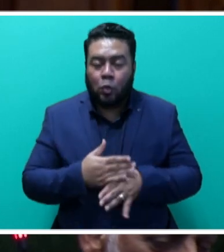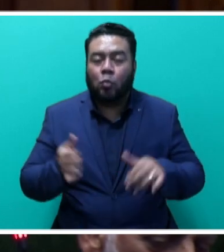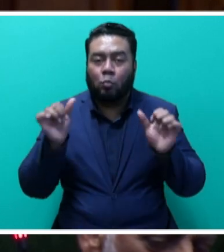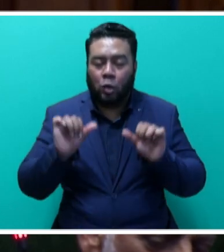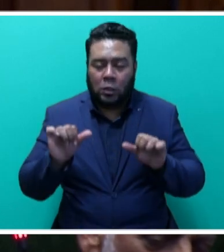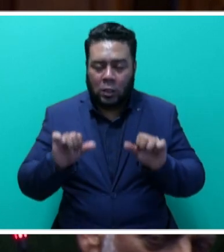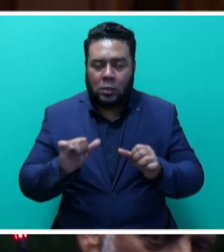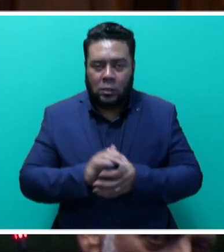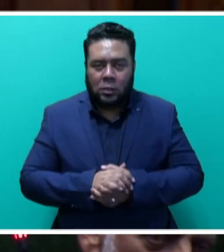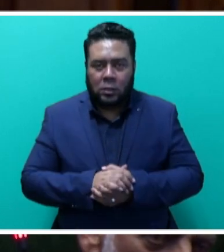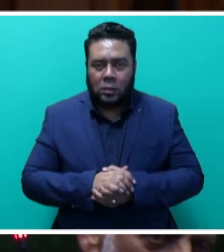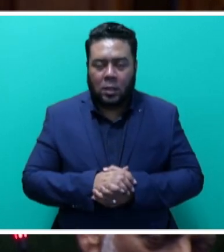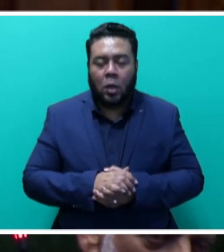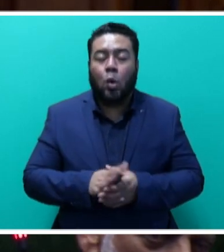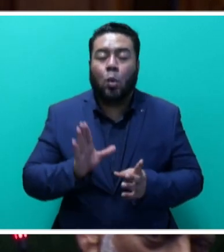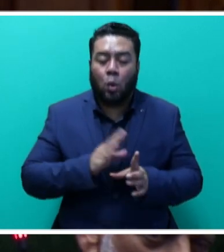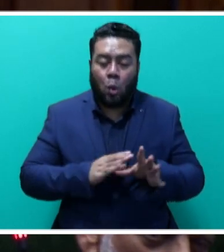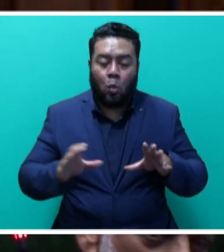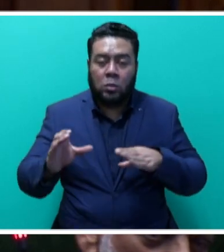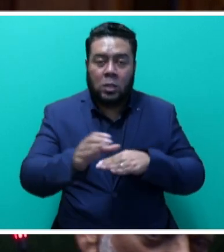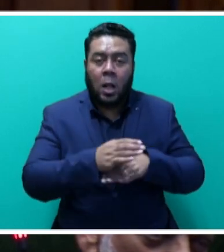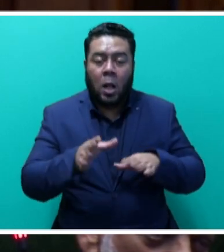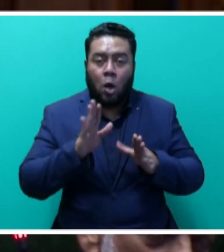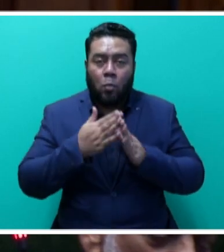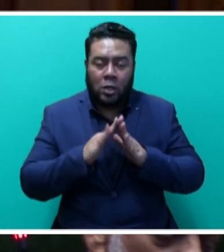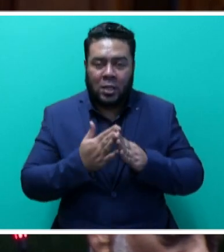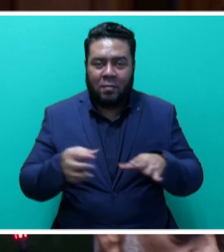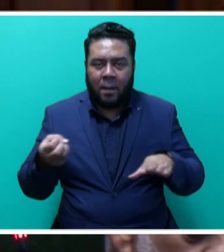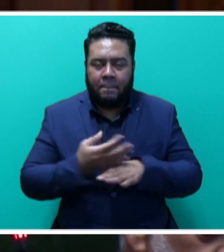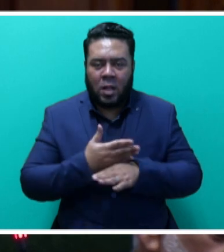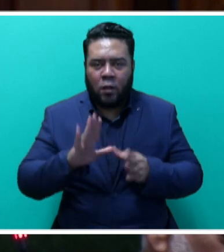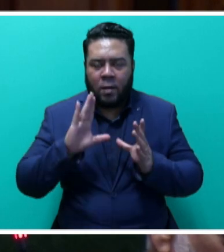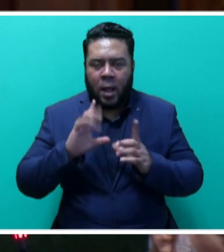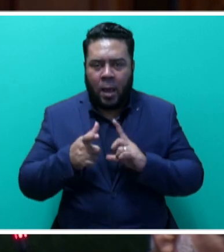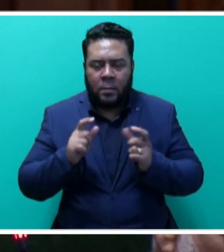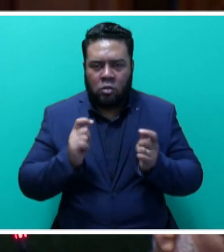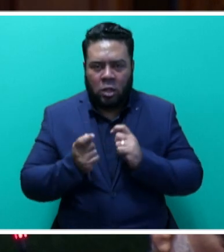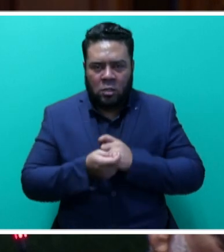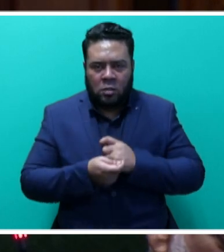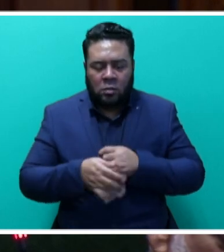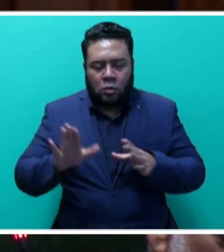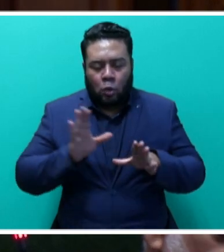coastal communities from the impacts of climate change and coastal erosion.